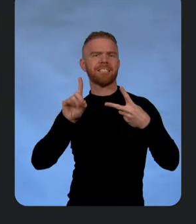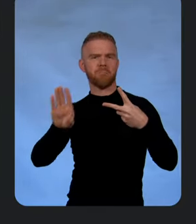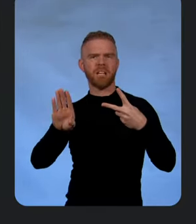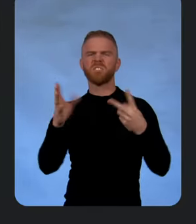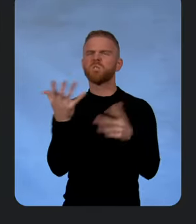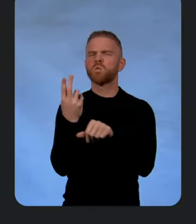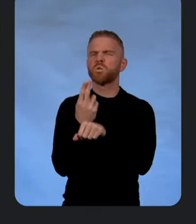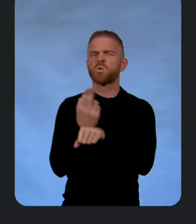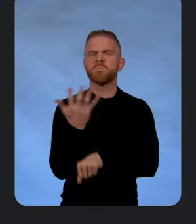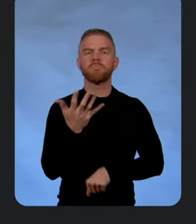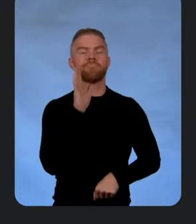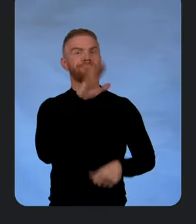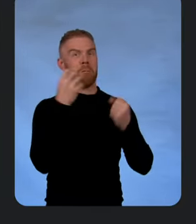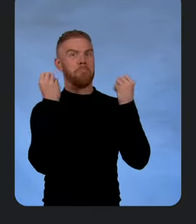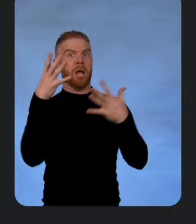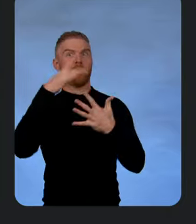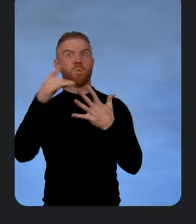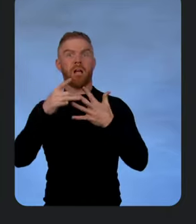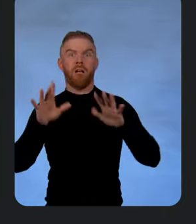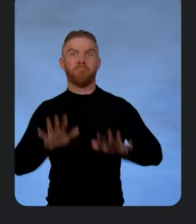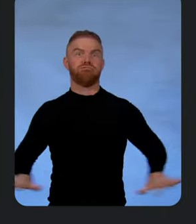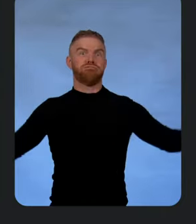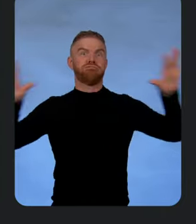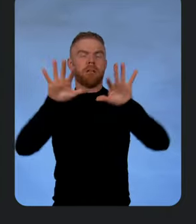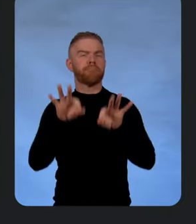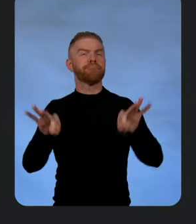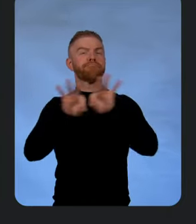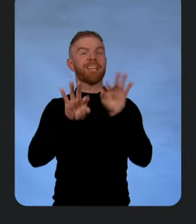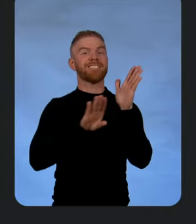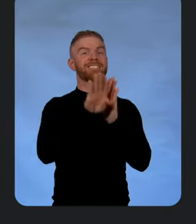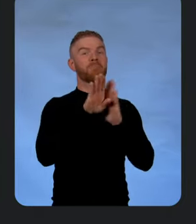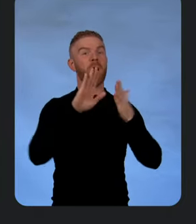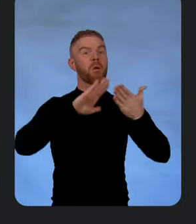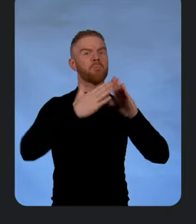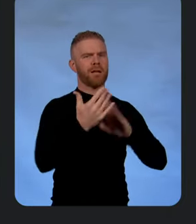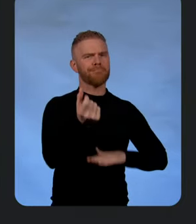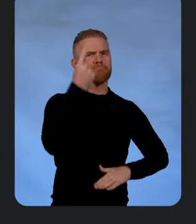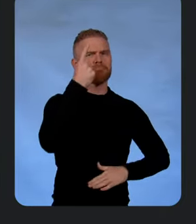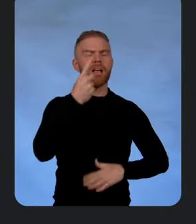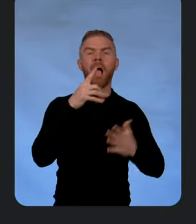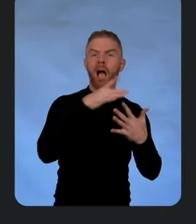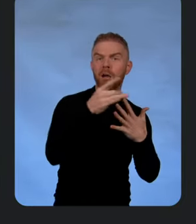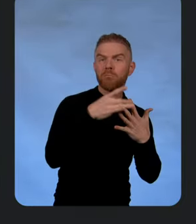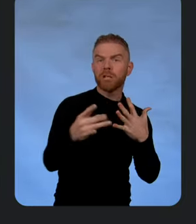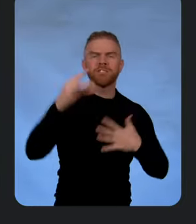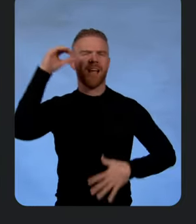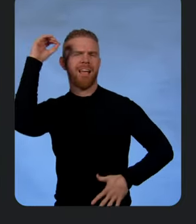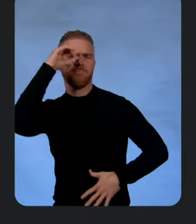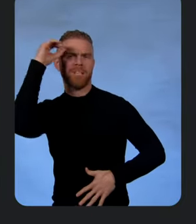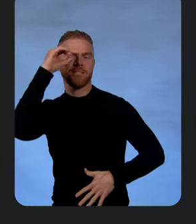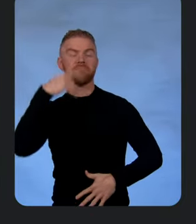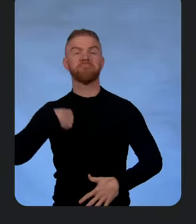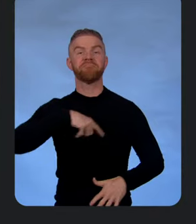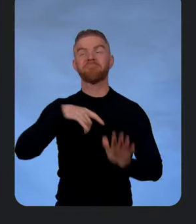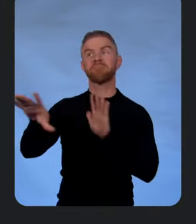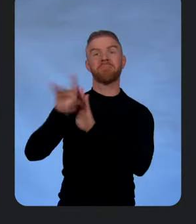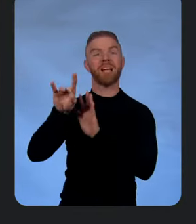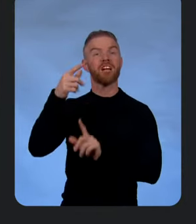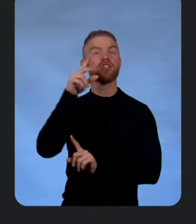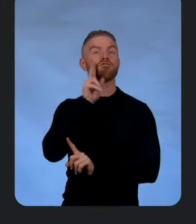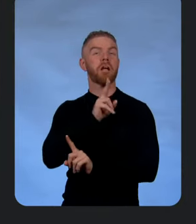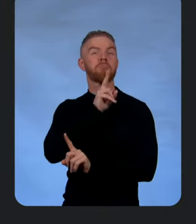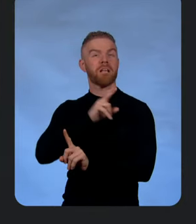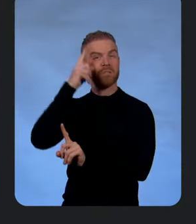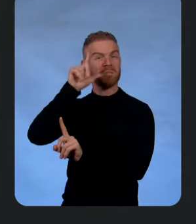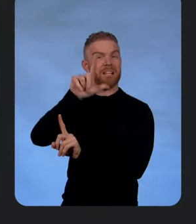all the choices out there, it's important for our dev community to understand the options and the opinions. We picked Gemini for our LLM